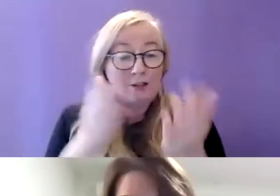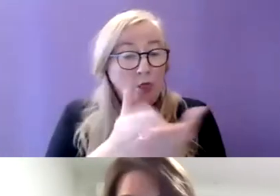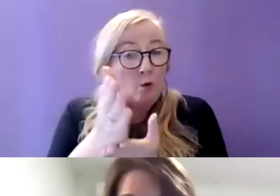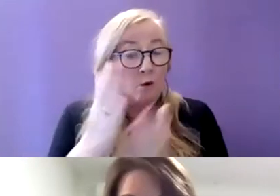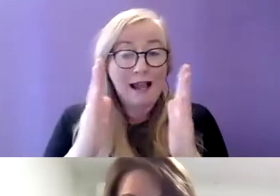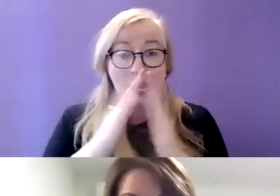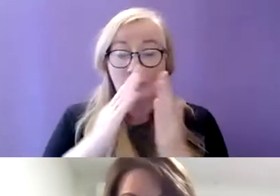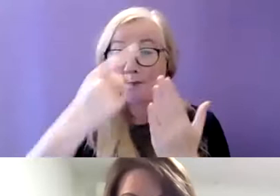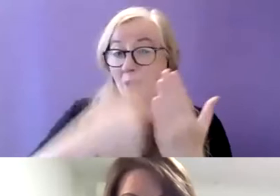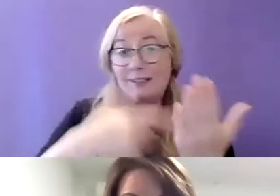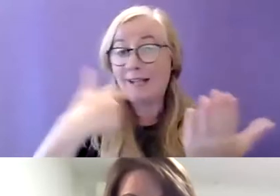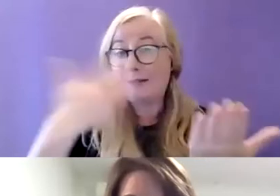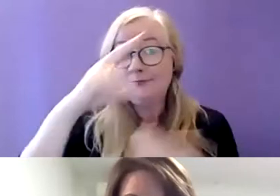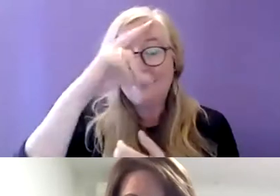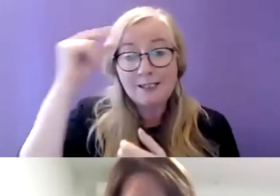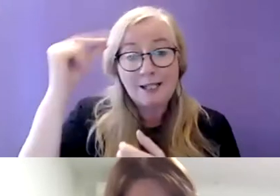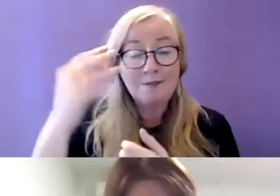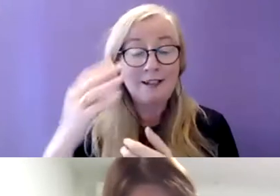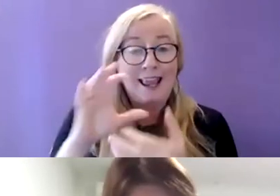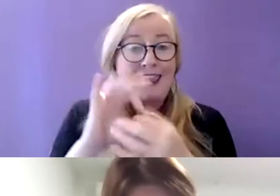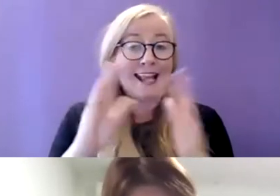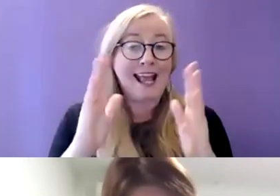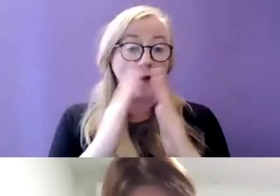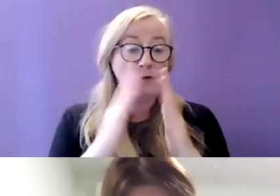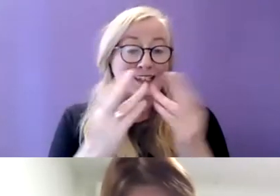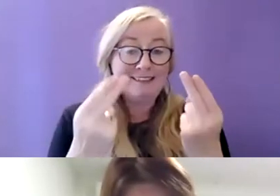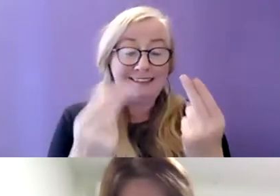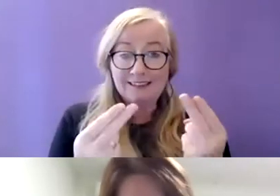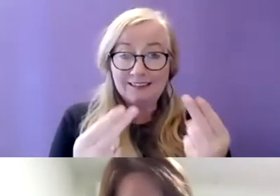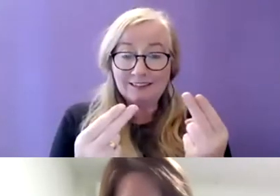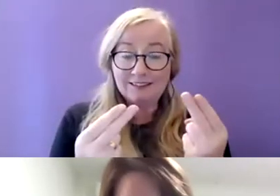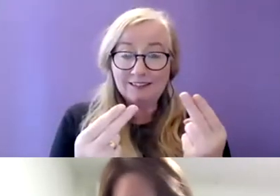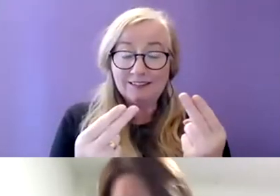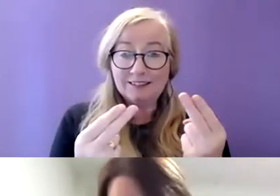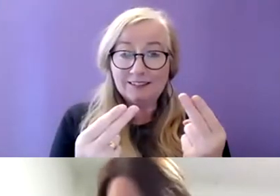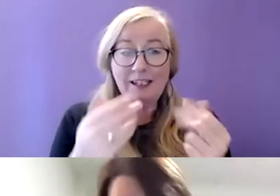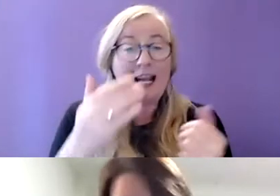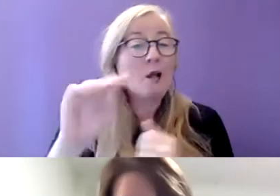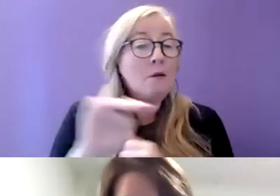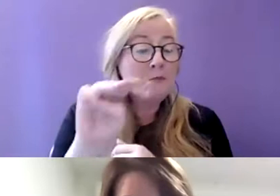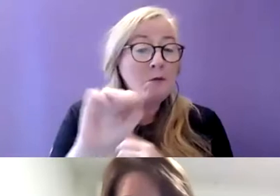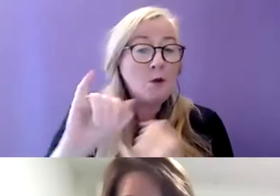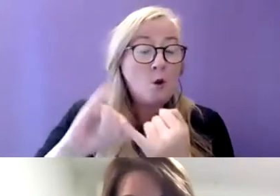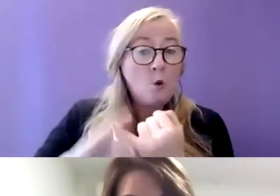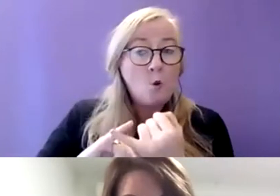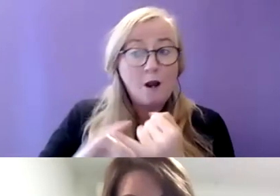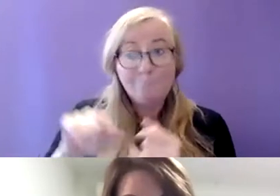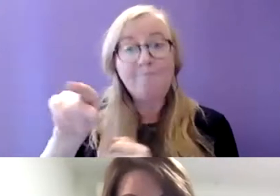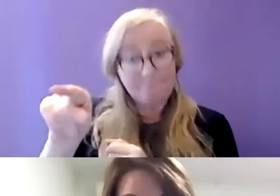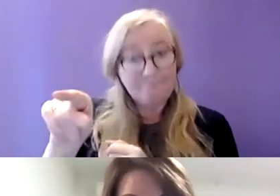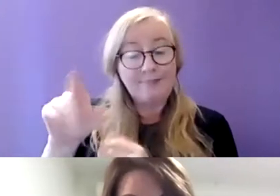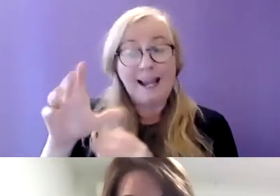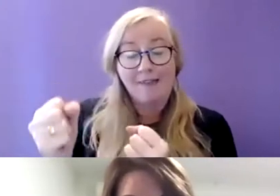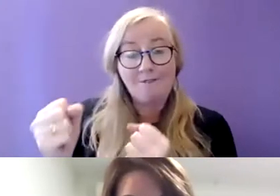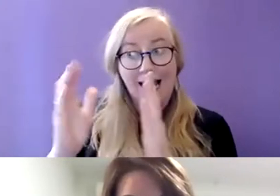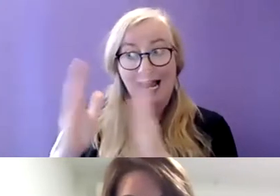say in relation to housing need and this would be in relation to people who are identified as having a housing